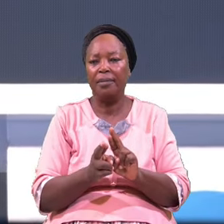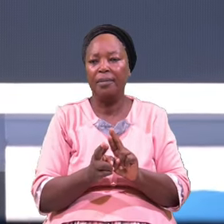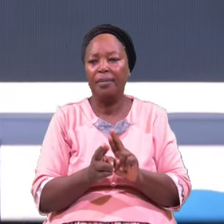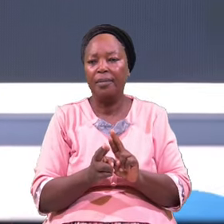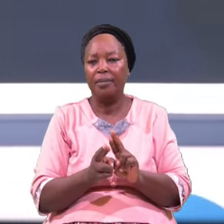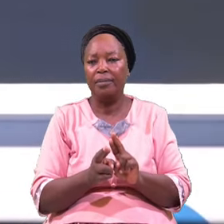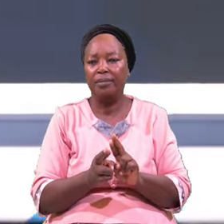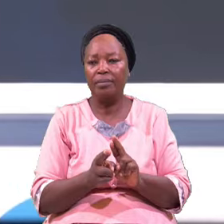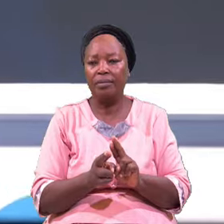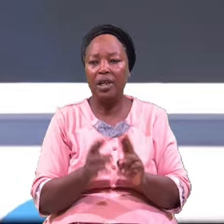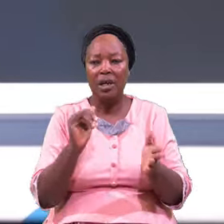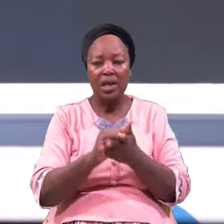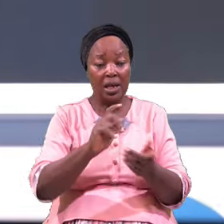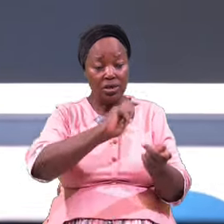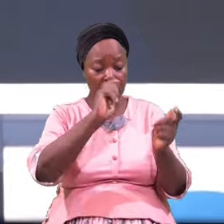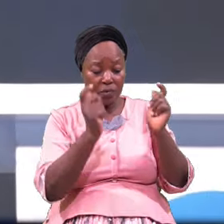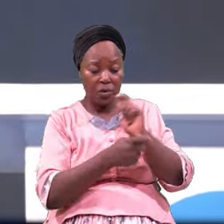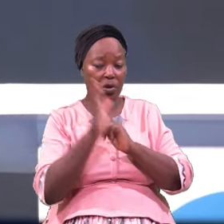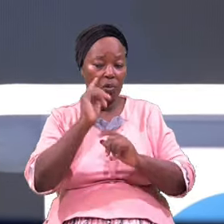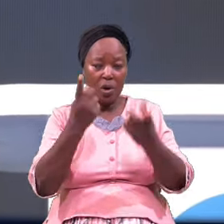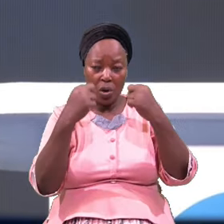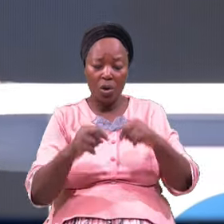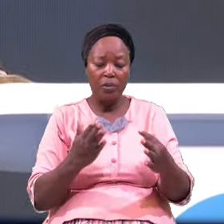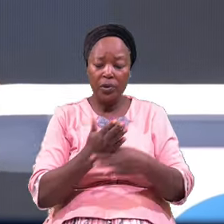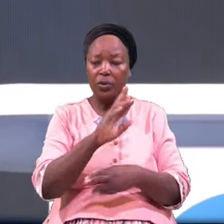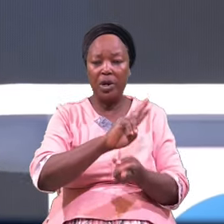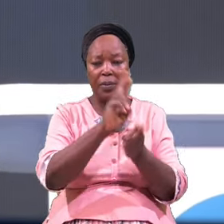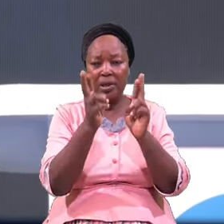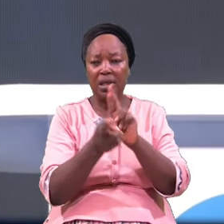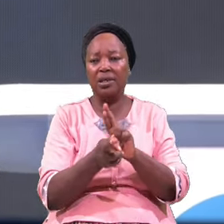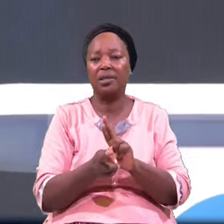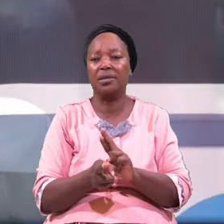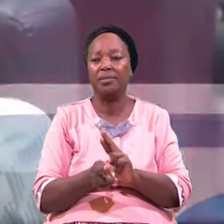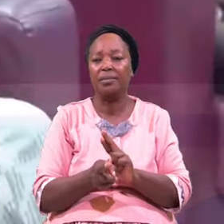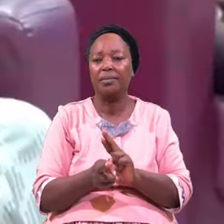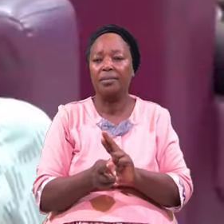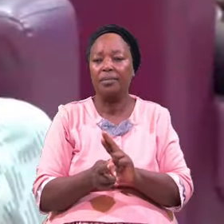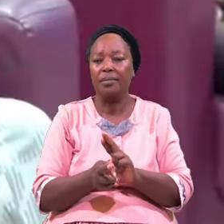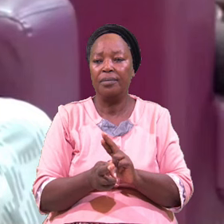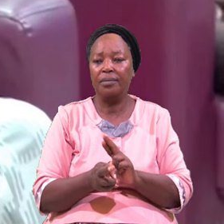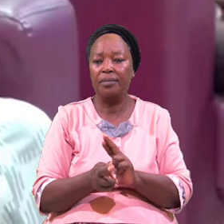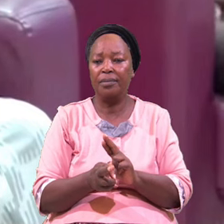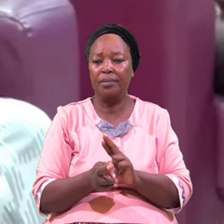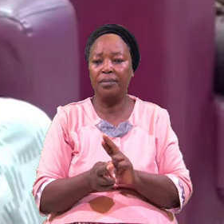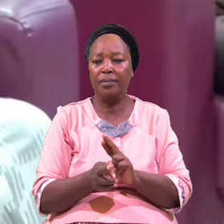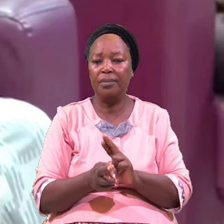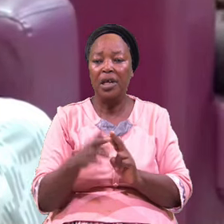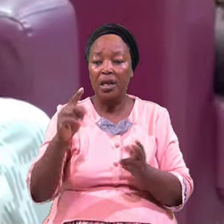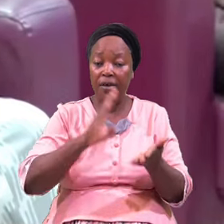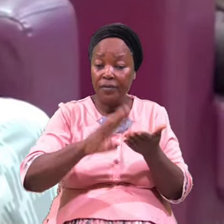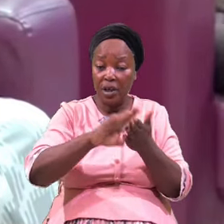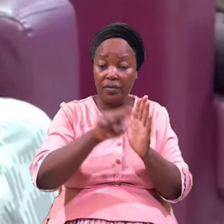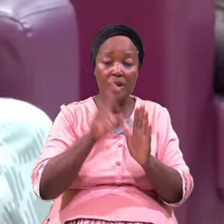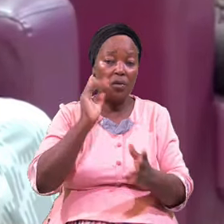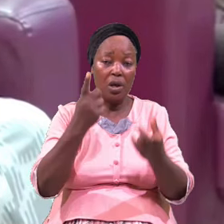That Transformation Will Come Through Repentance The Forgiveness Will